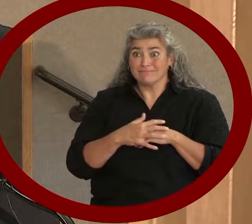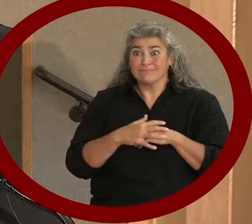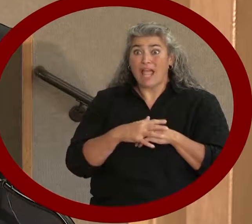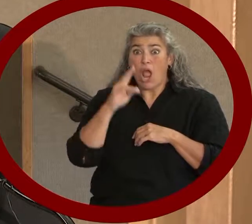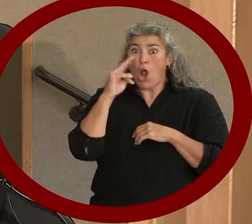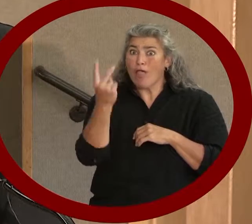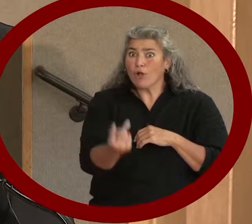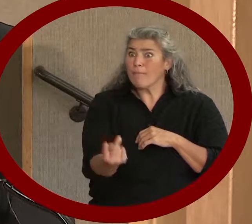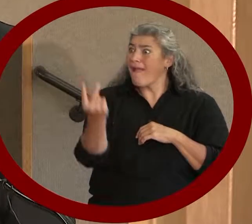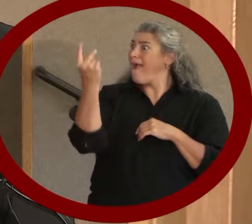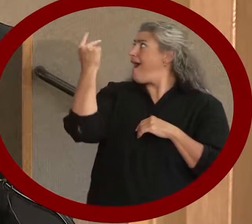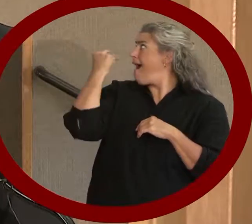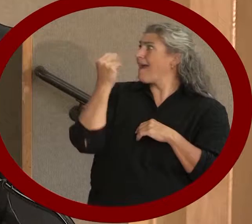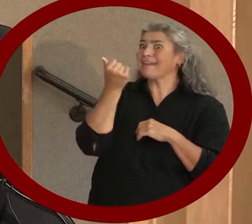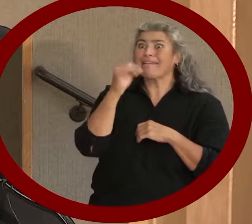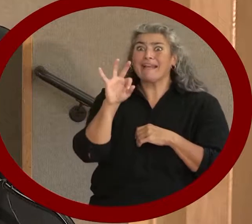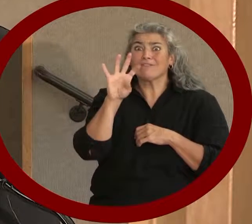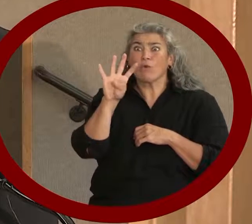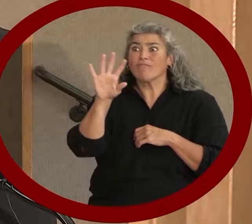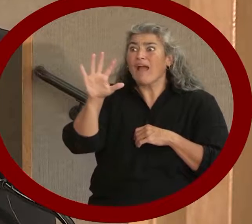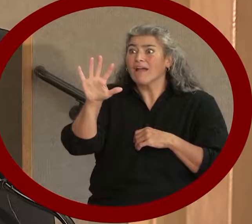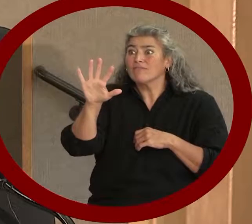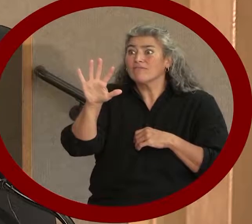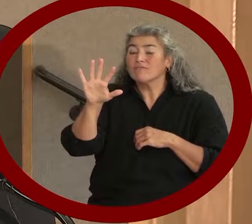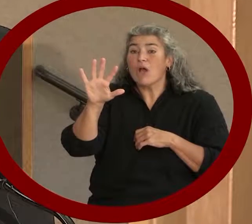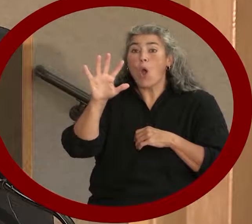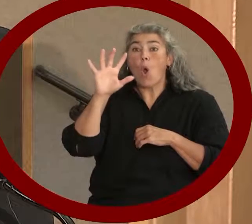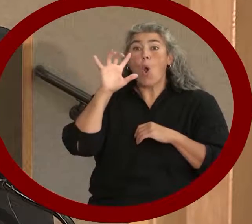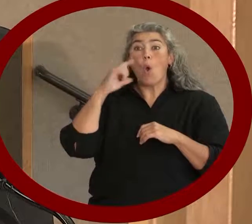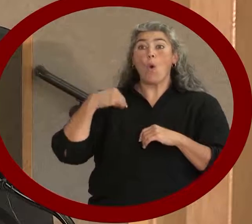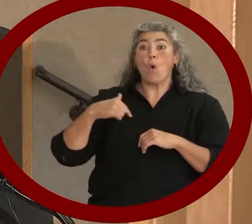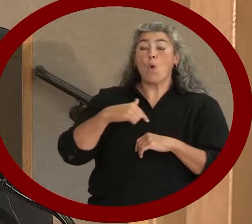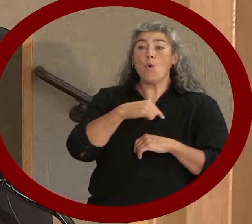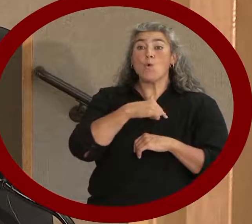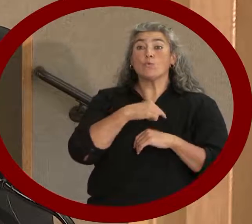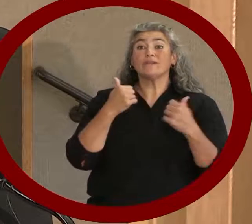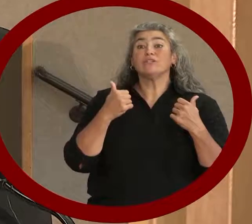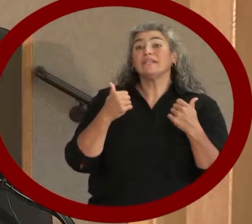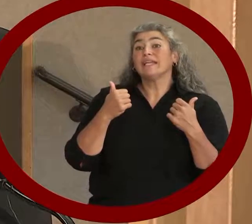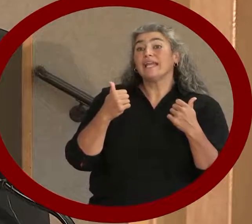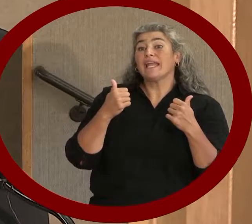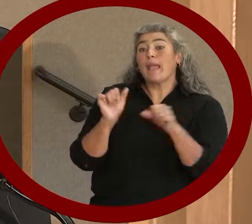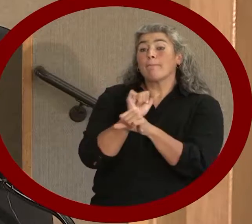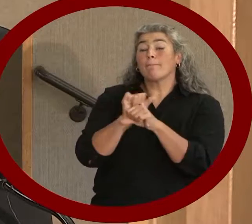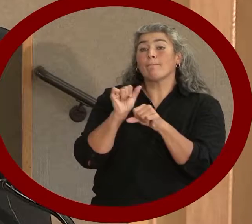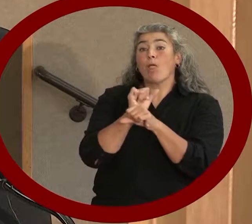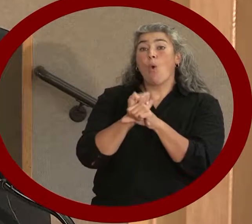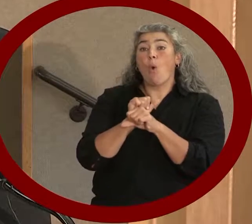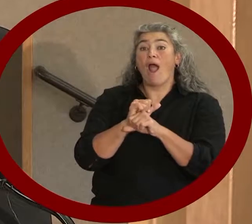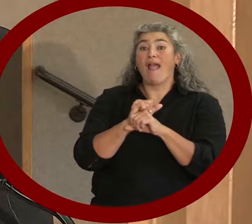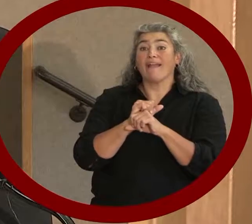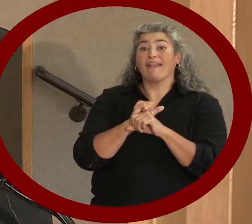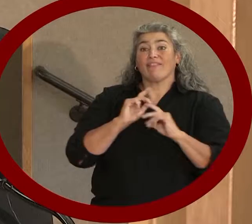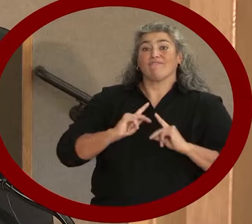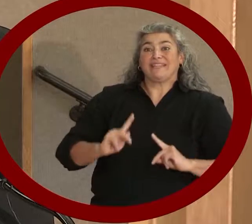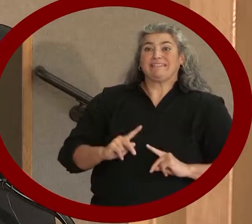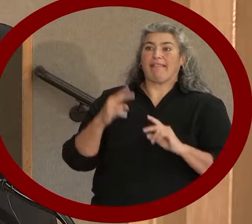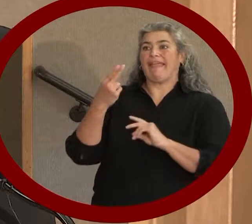1945, when the nation determined to observe employ the physically handicapped every October.